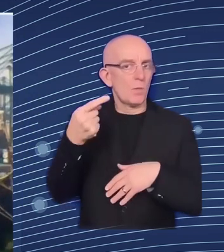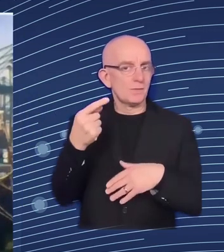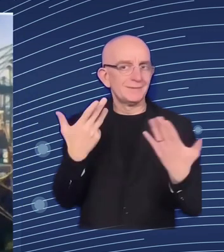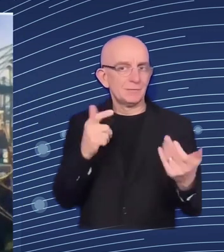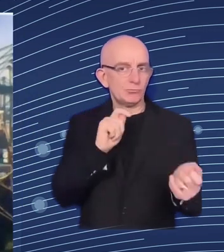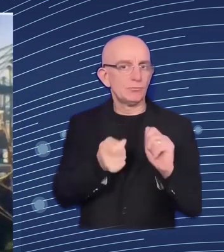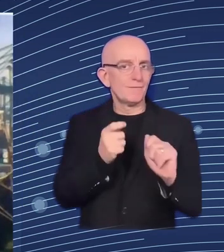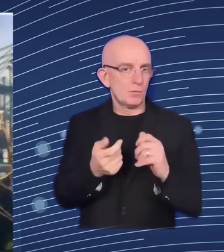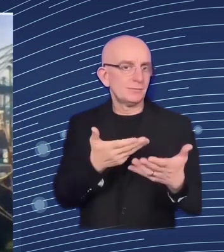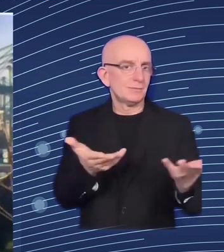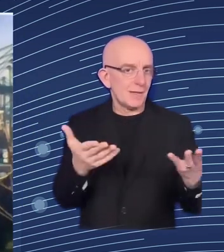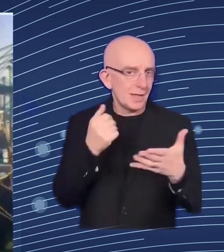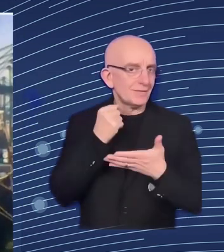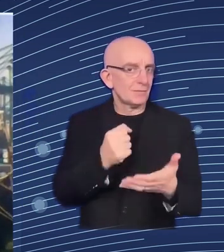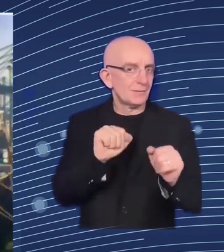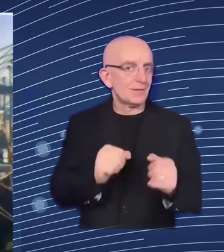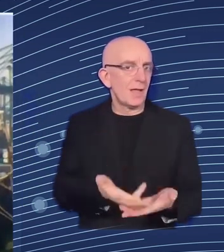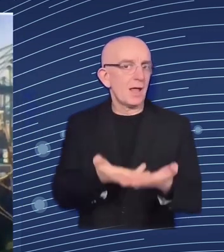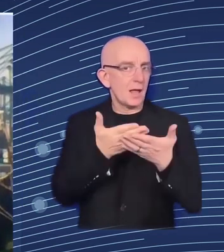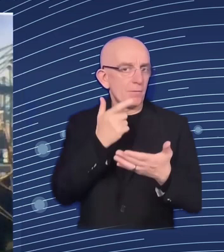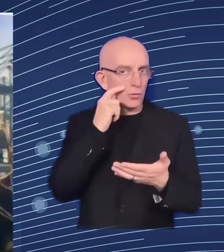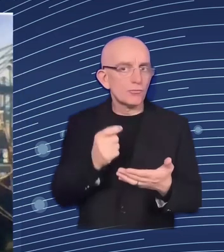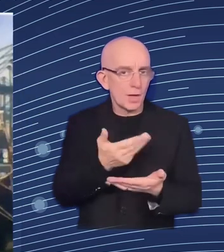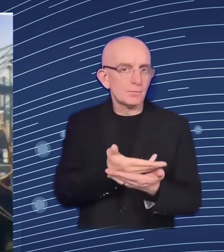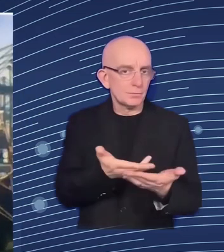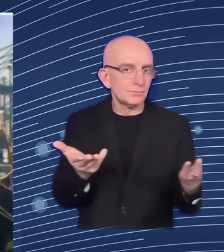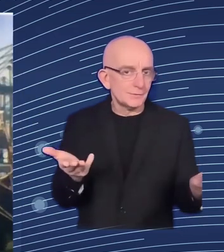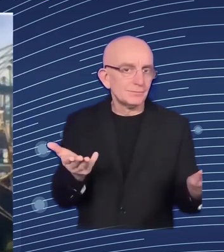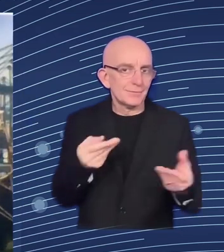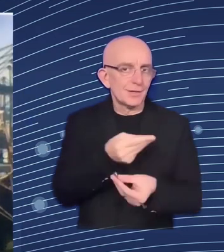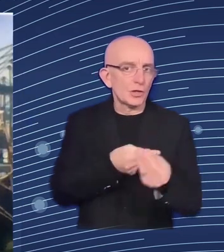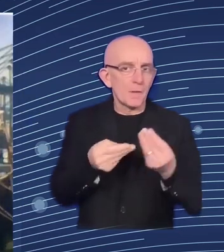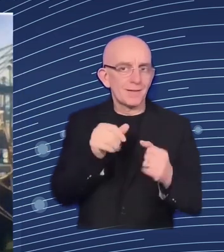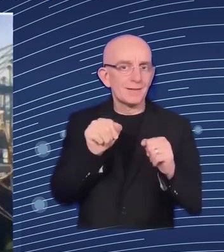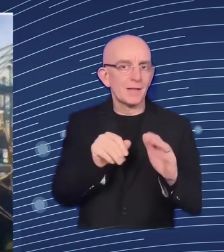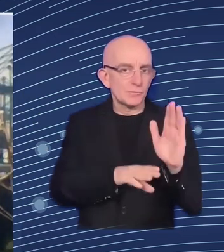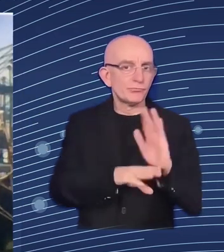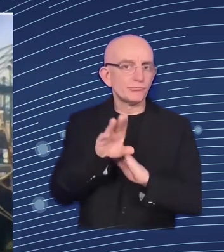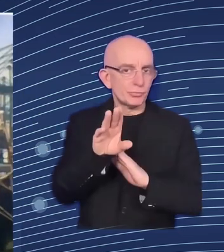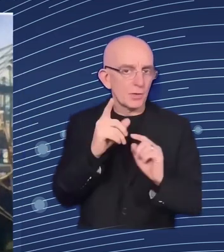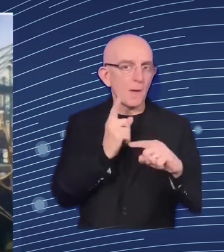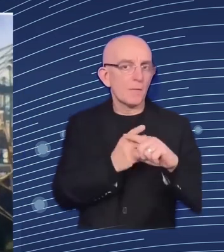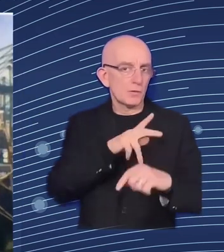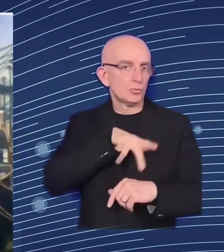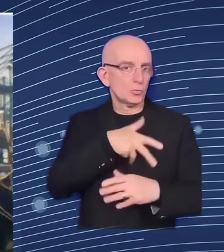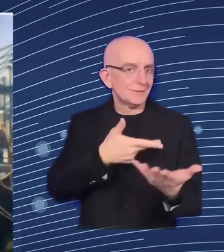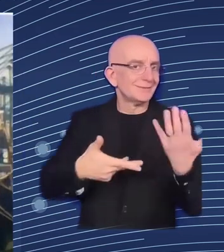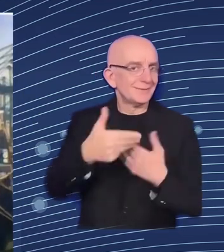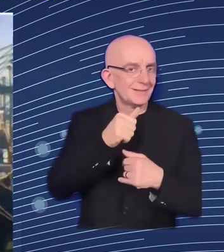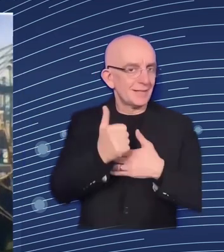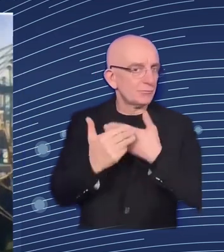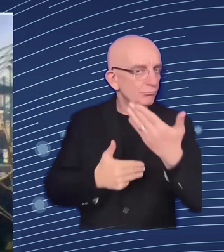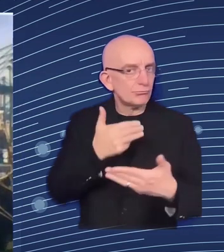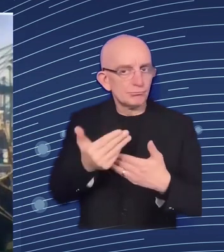economy and uh society to get fully back on back on its feet again again um but